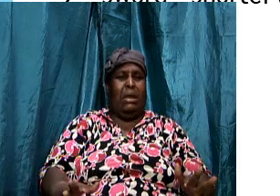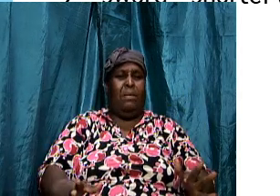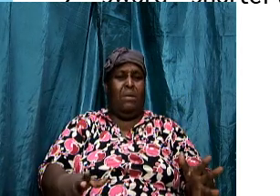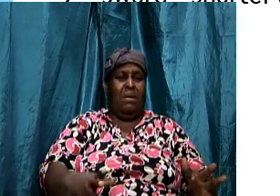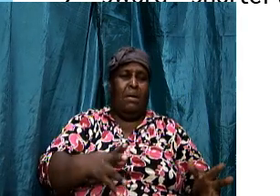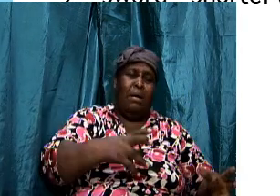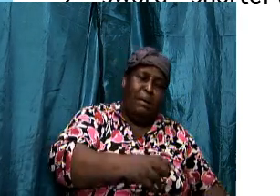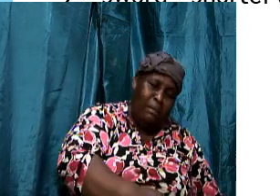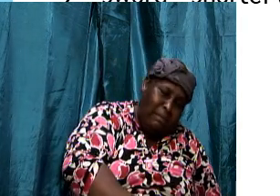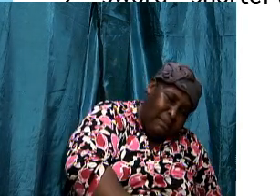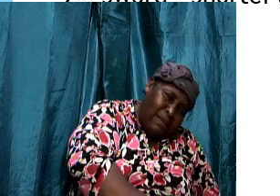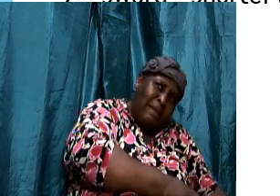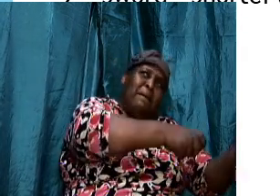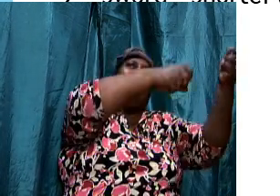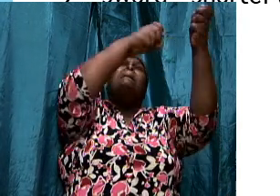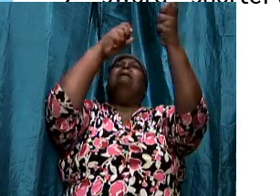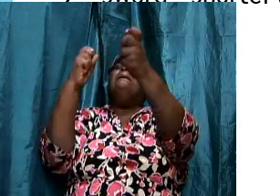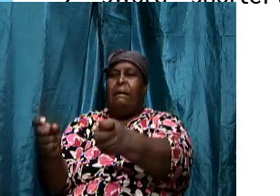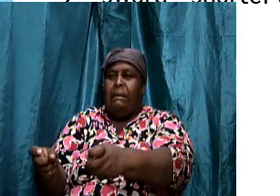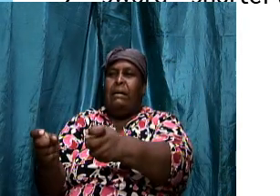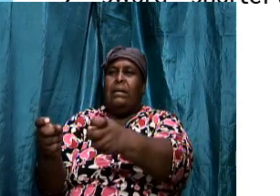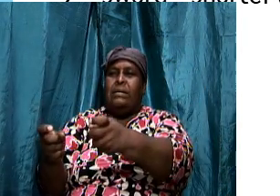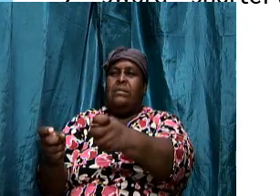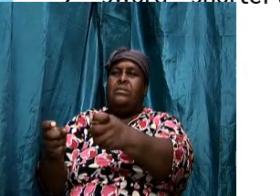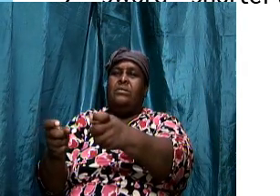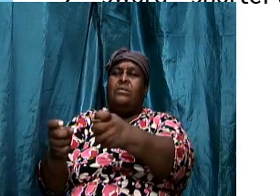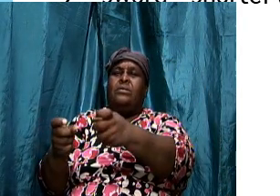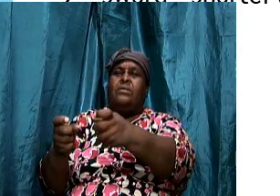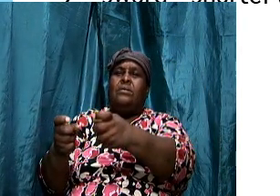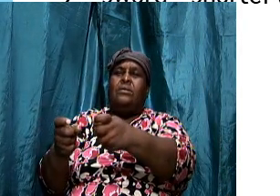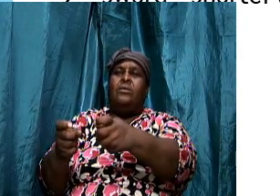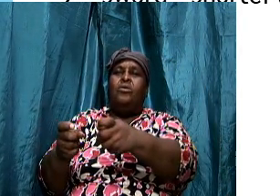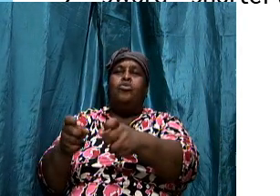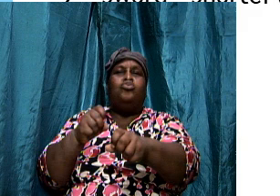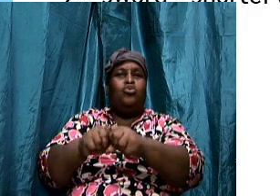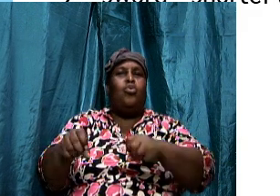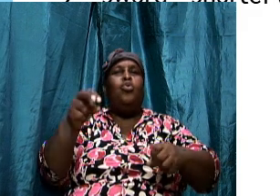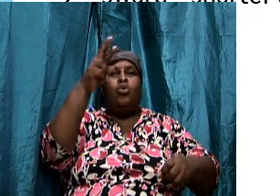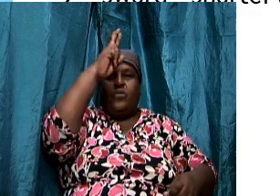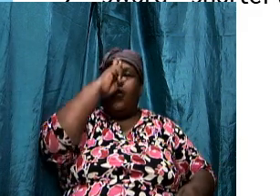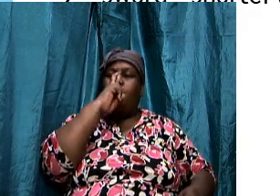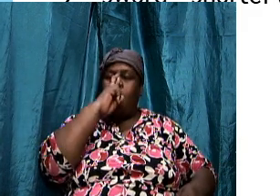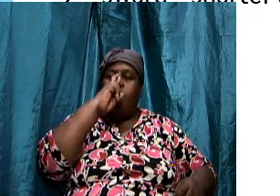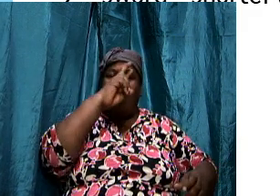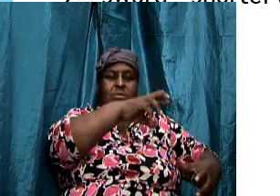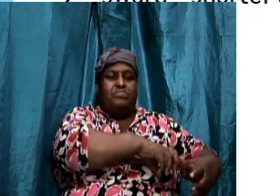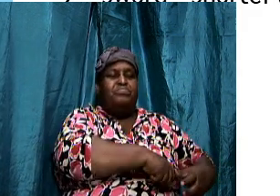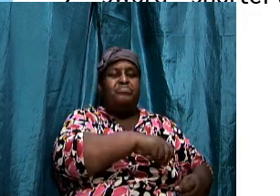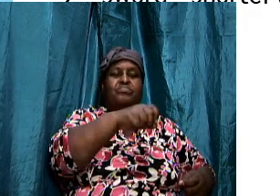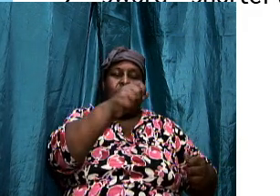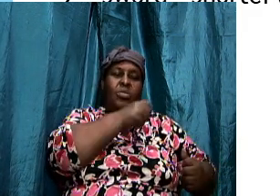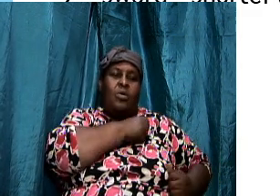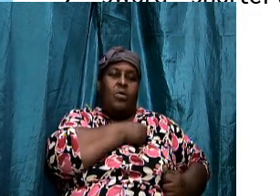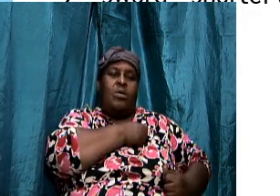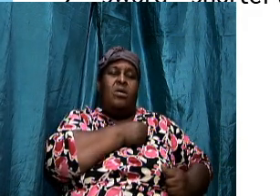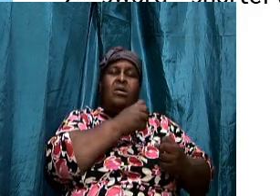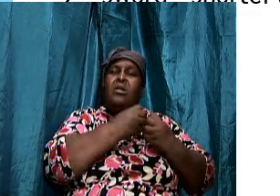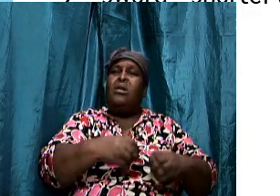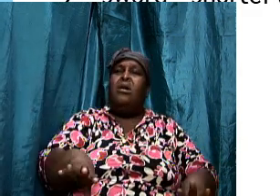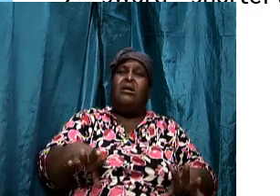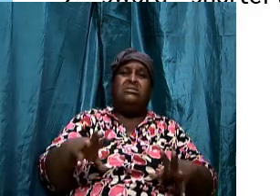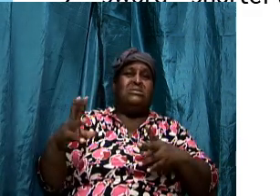to wield it again. And so the Roman soldiers at one point when they lost a particular battle,